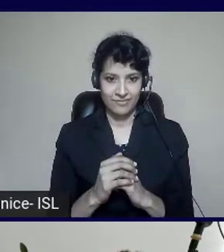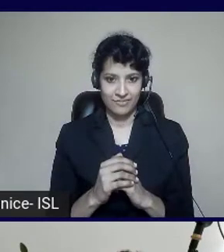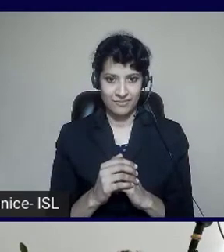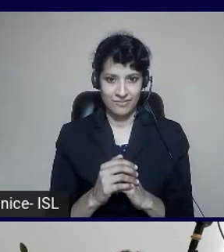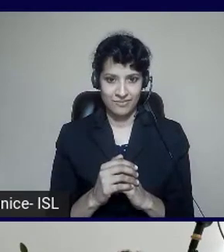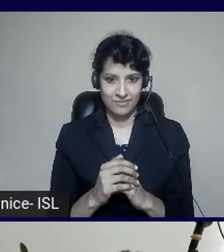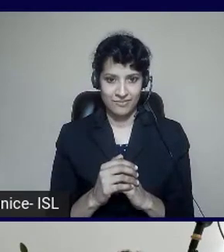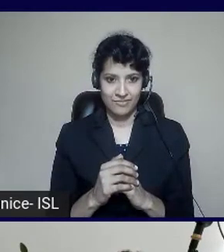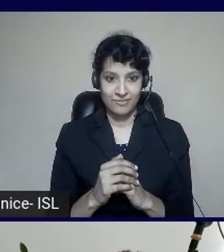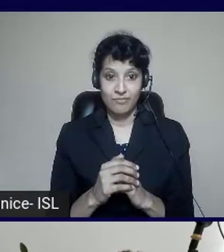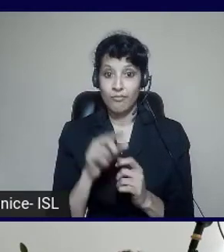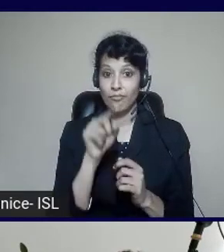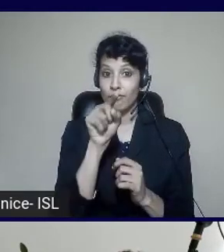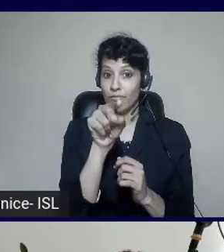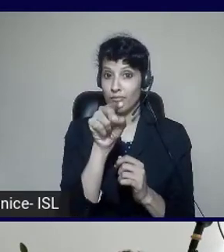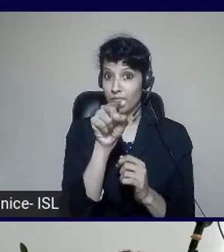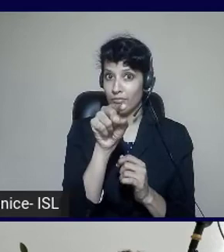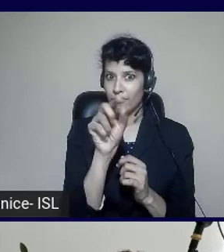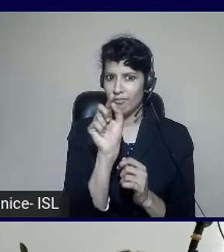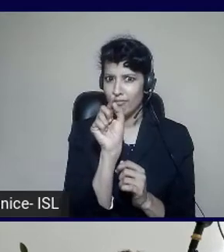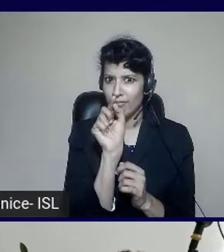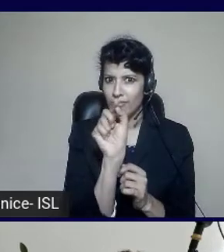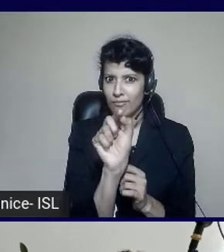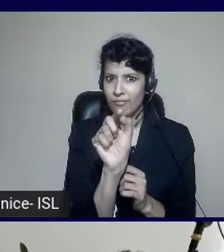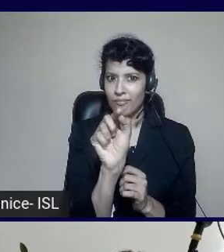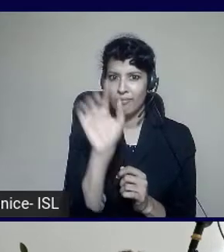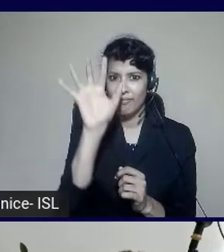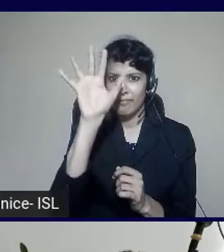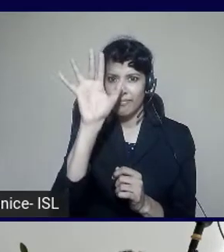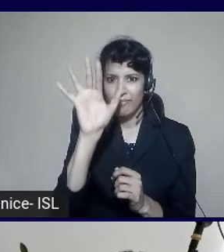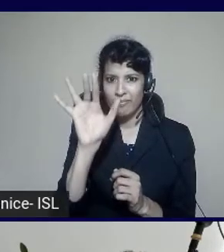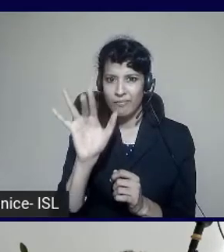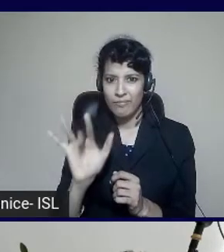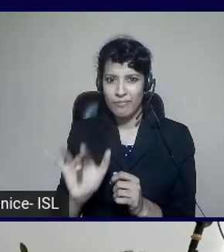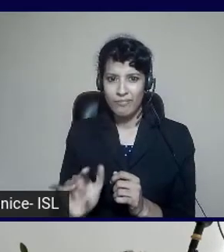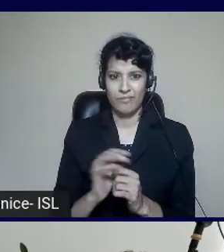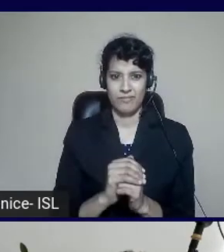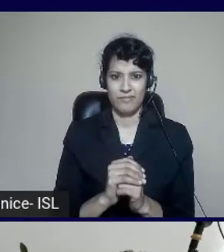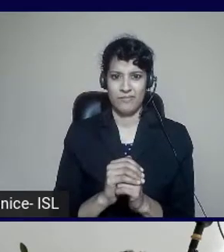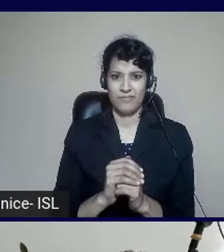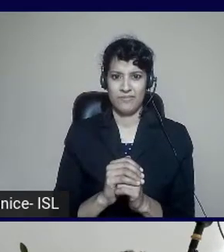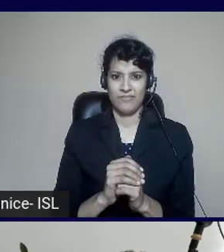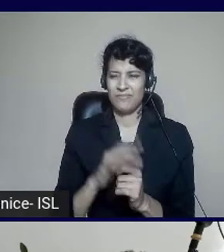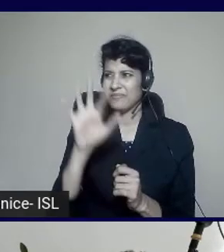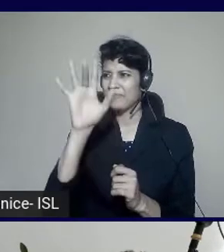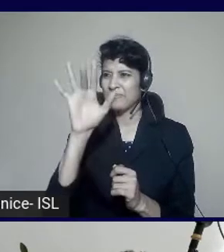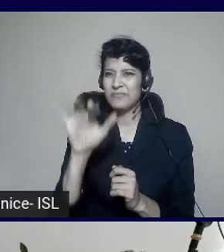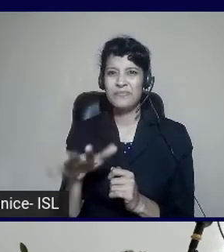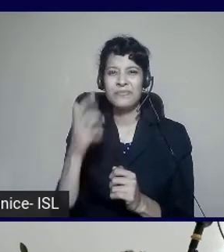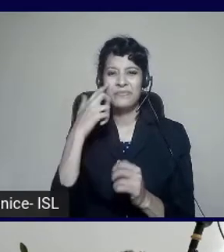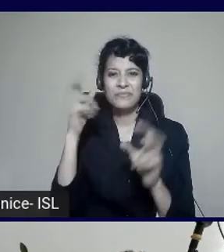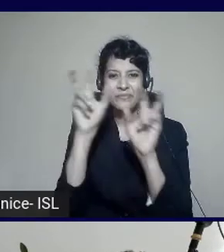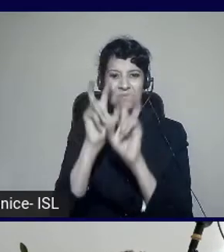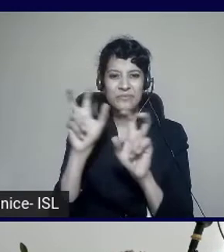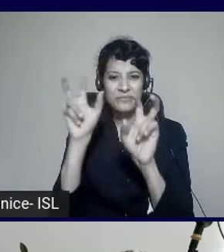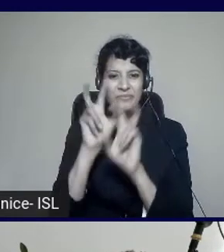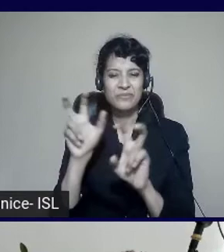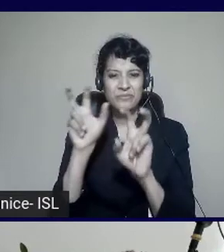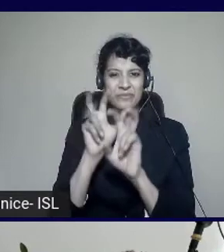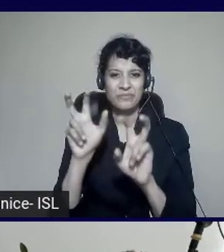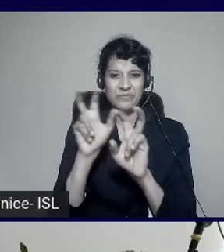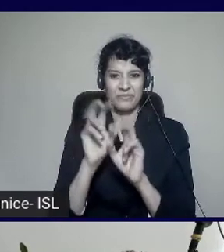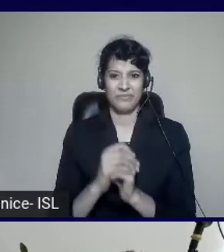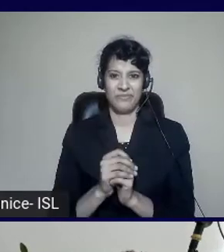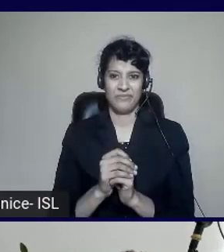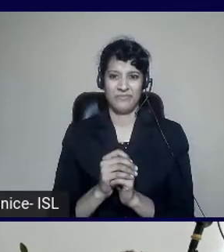They've used BR tags instead of list item tags. It's not even a list. It's just they've used space tags. And that's going to break